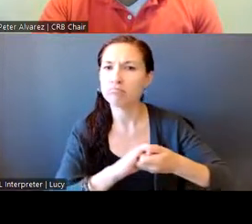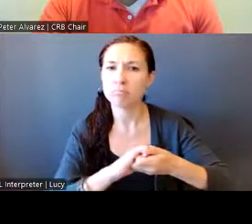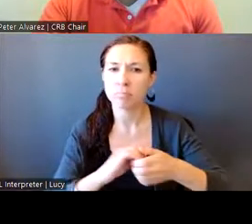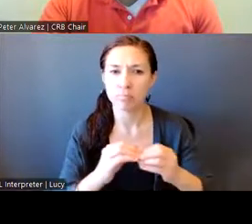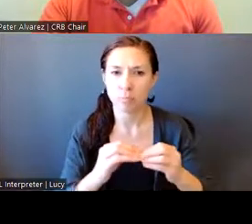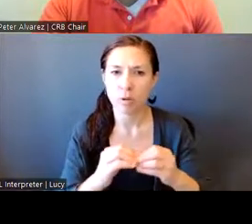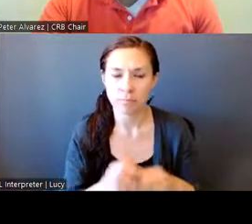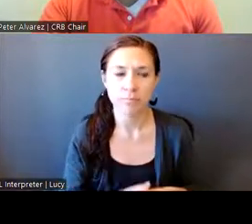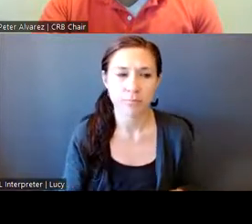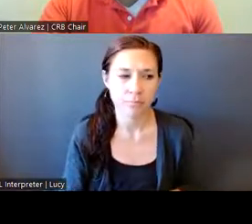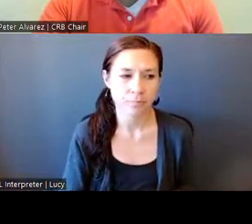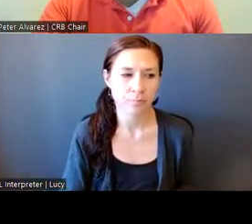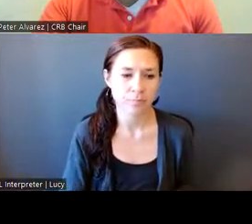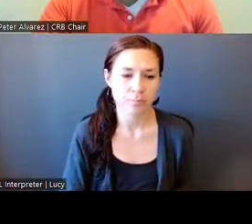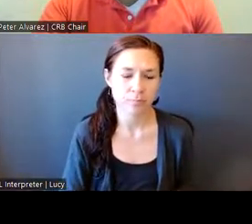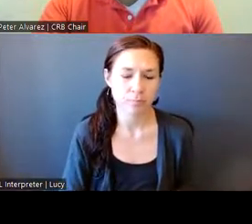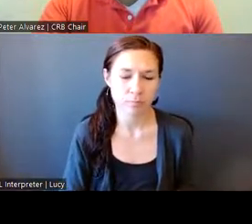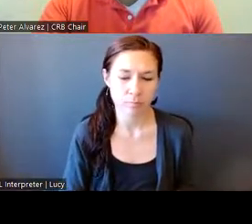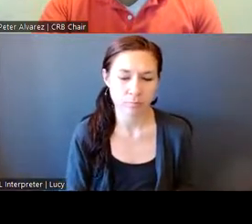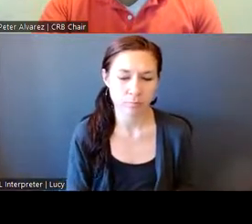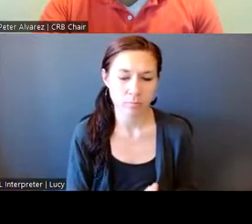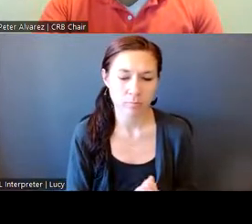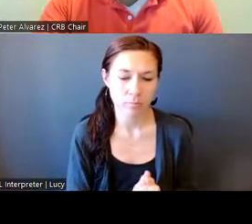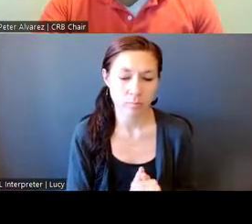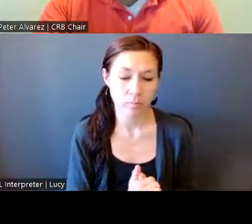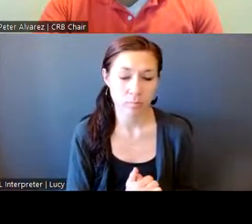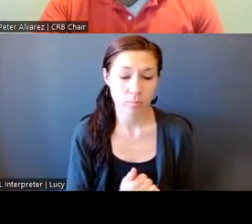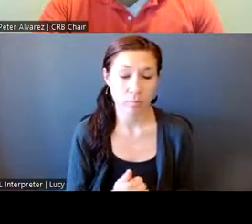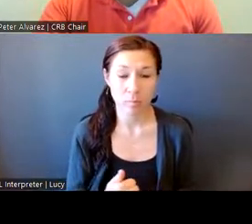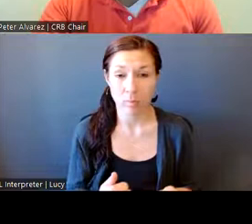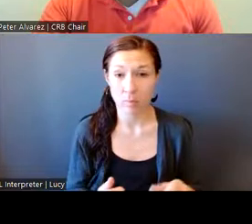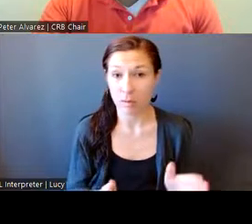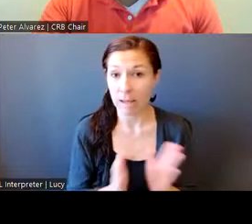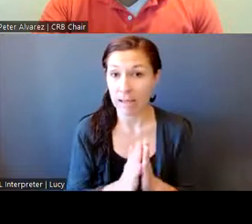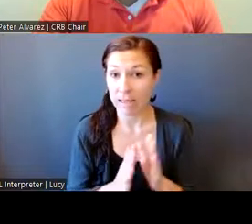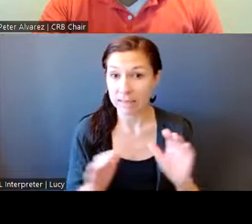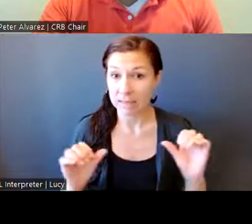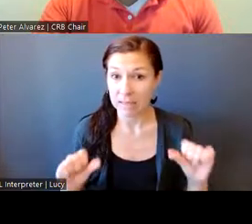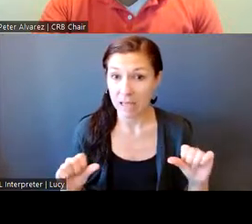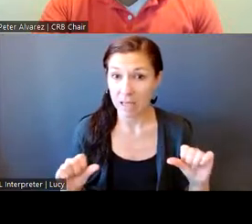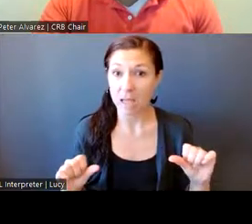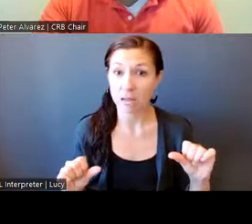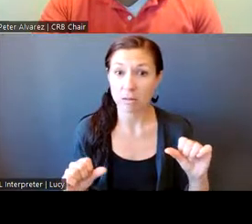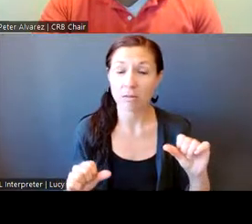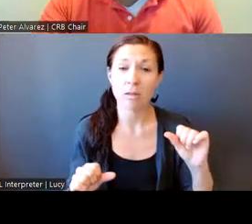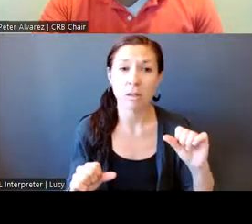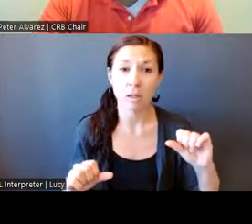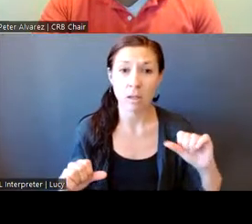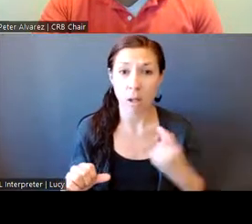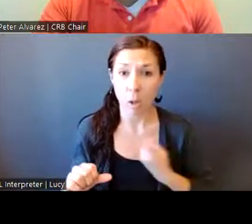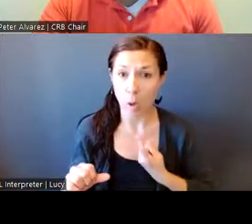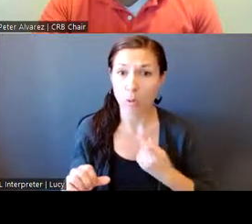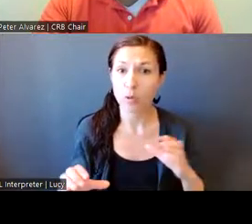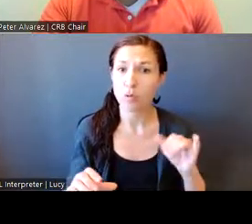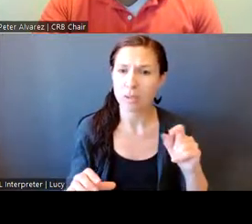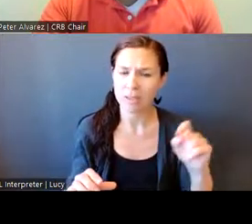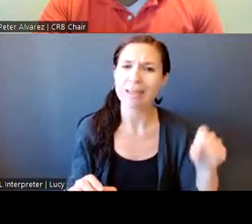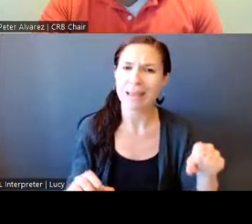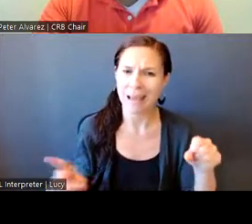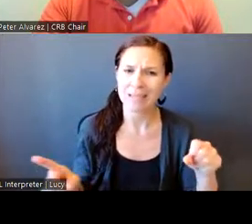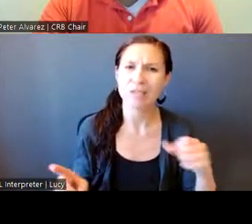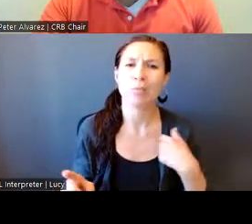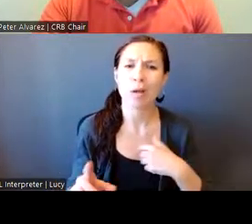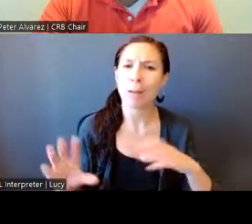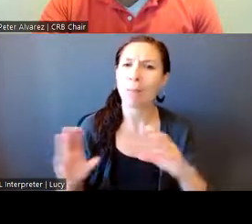So, um, can we do it alone? Do we have the air of BPD? Yes, we do. We meet with BPD, we talk to BPD, we meet with the